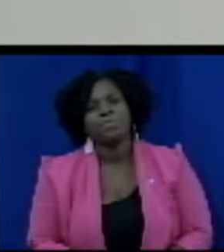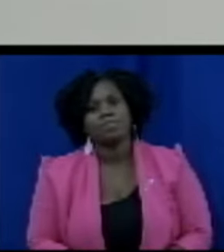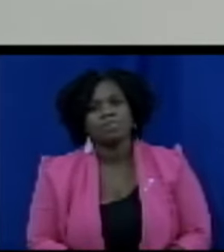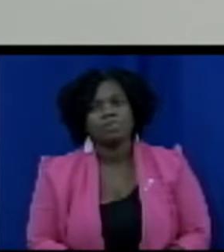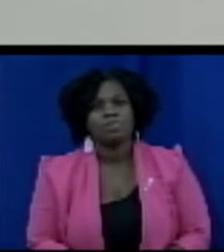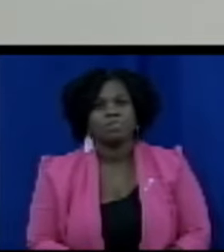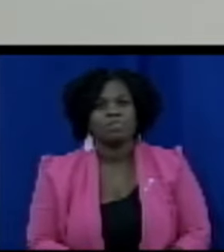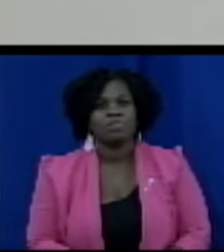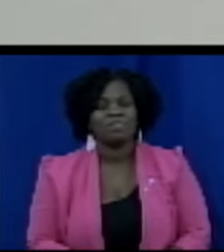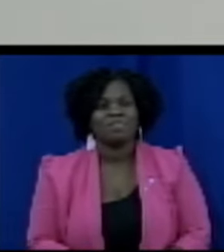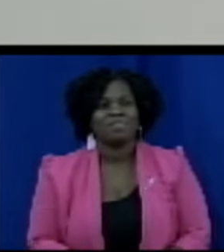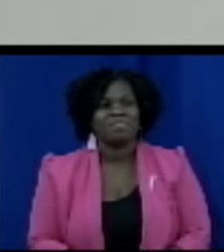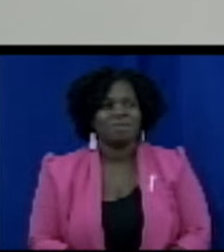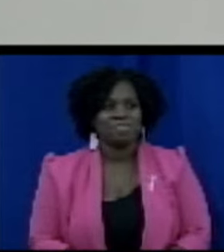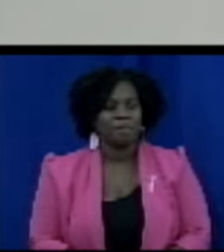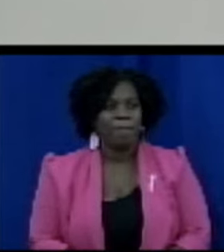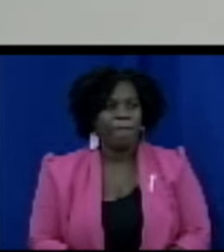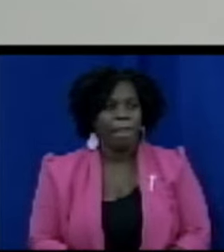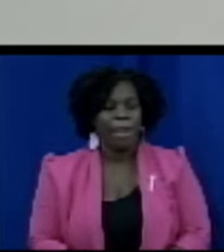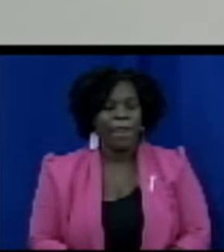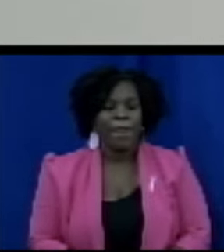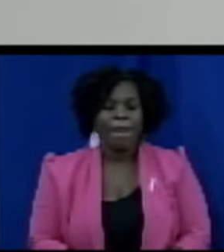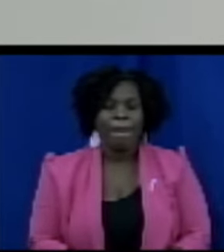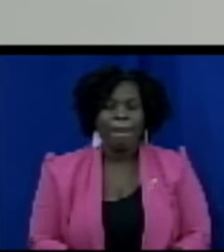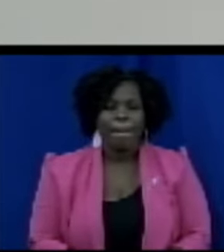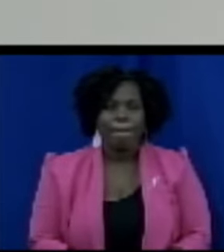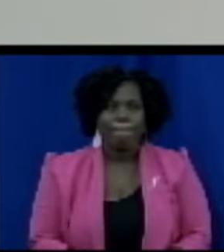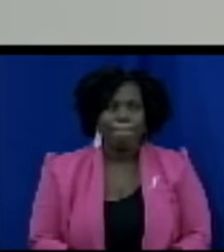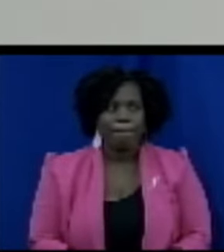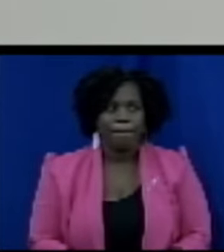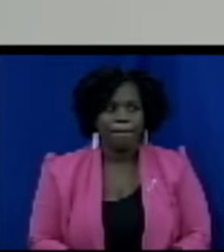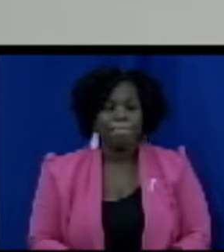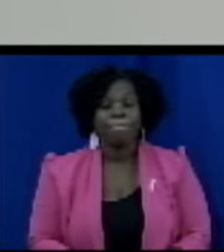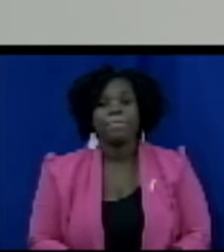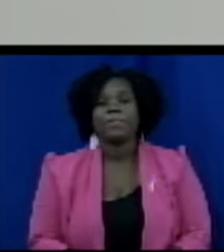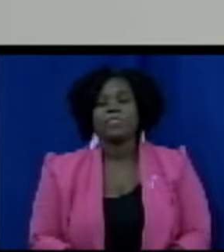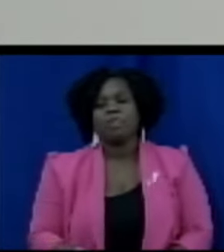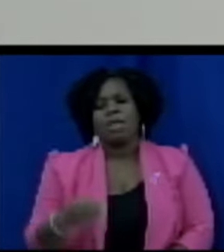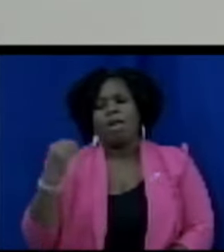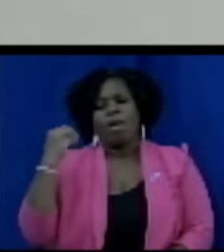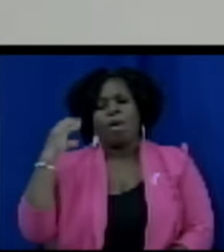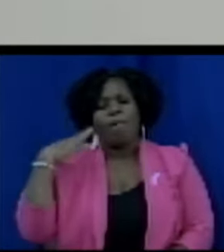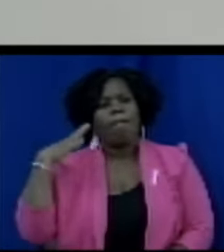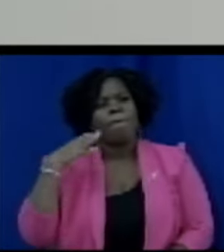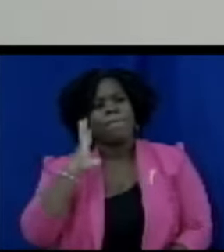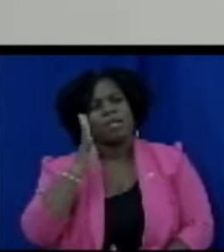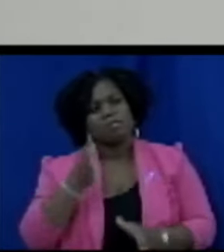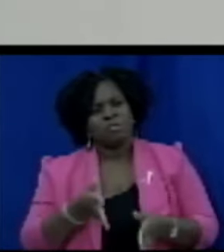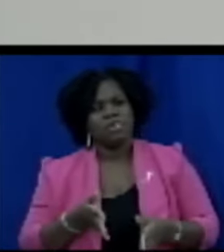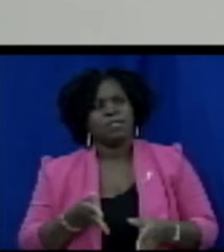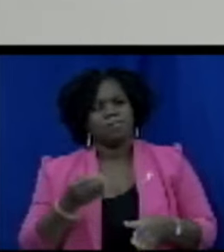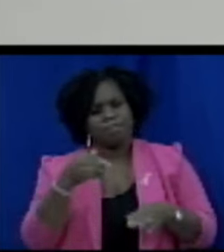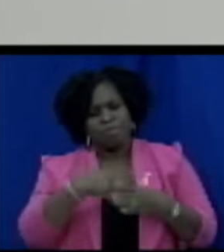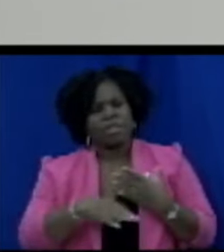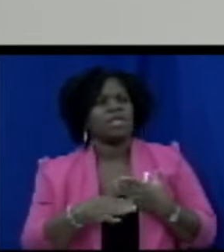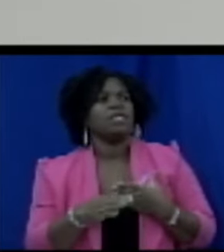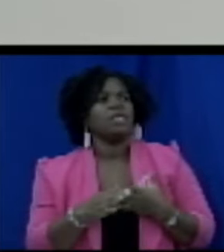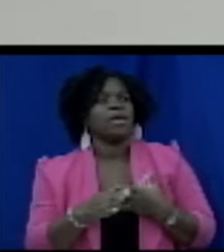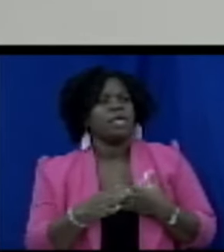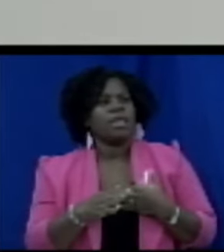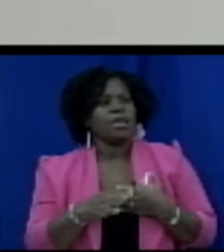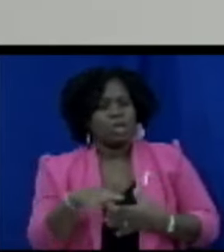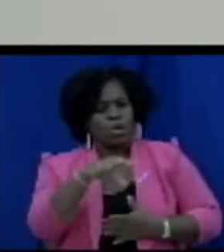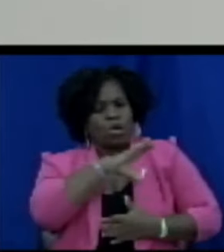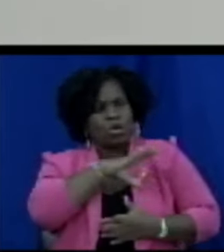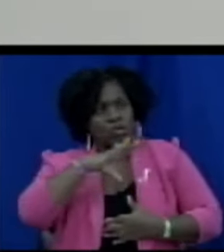Madam Speaker in the constitution of the board because this board consumer